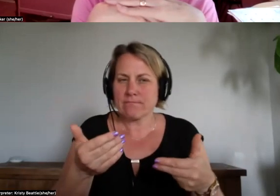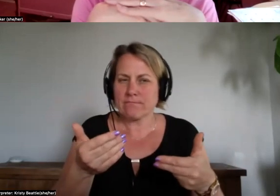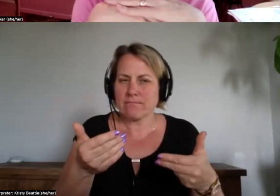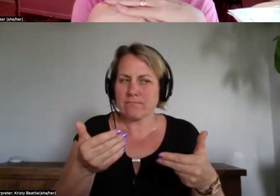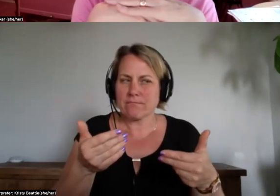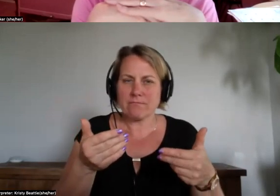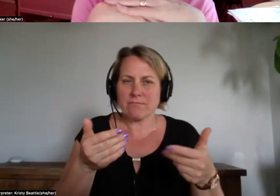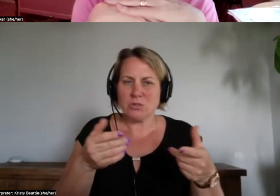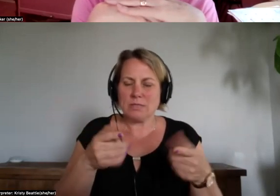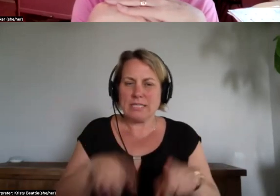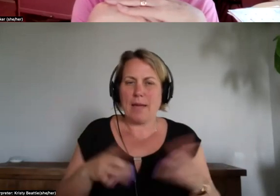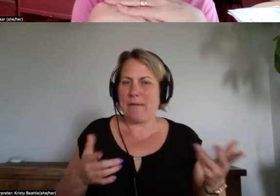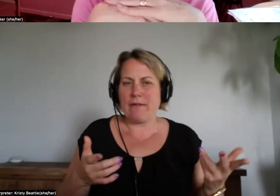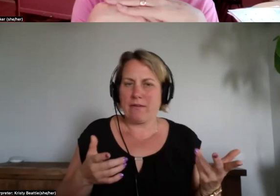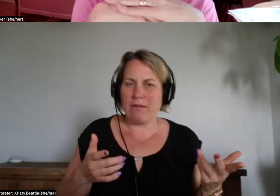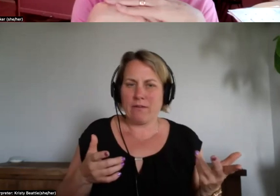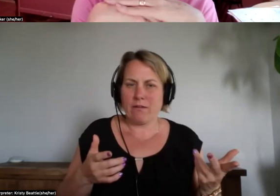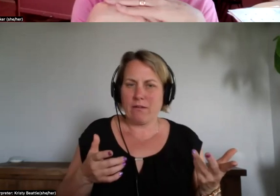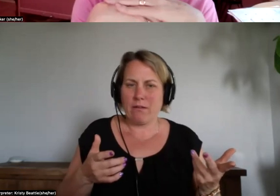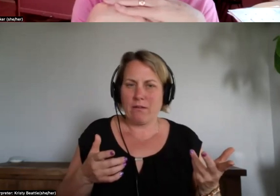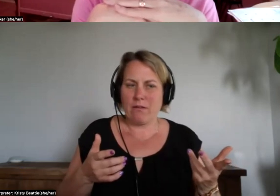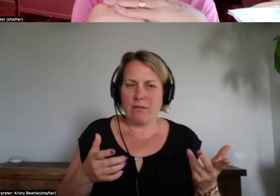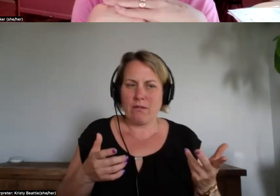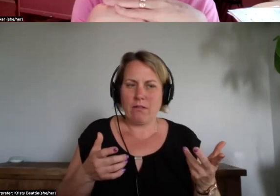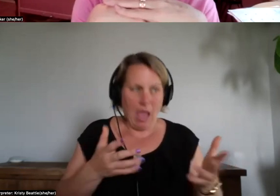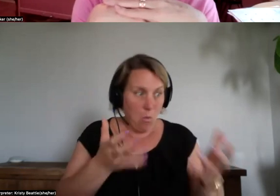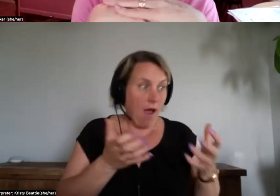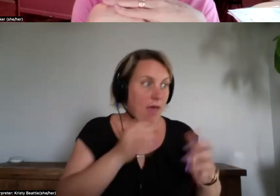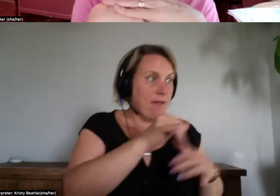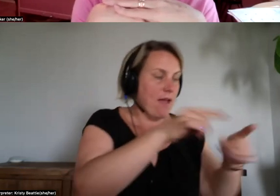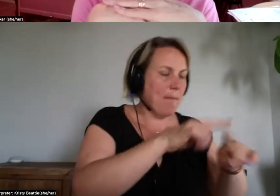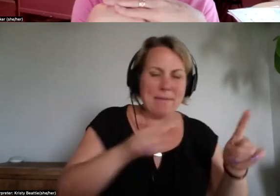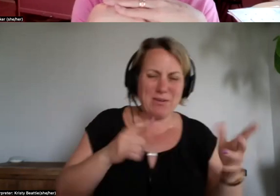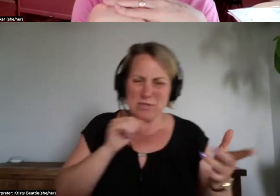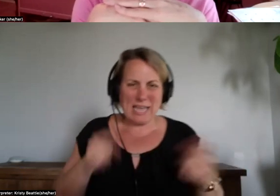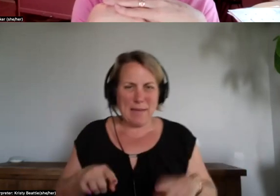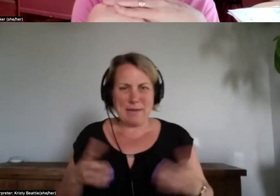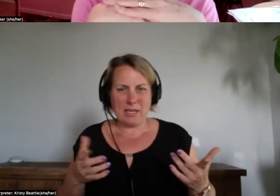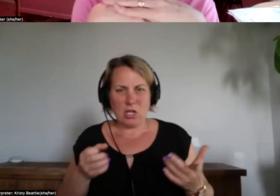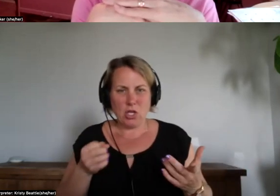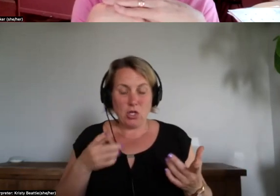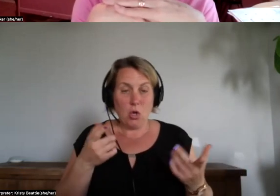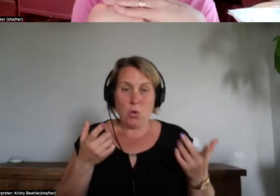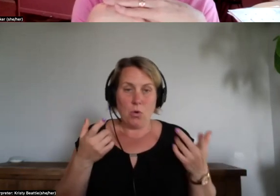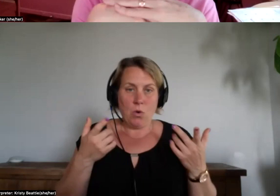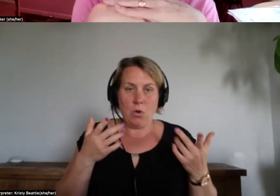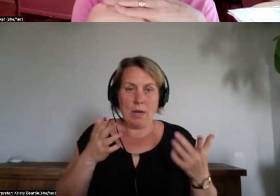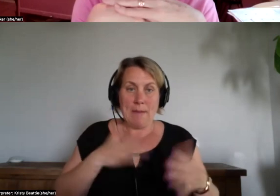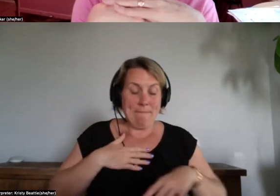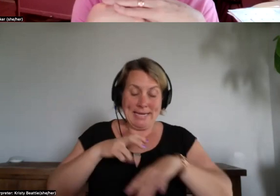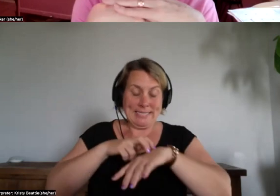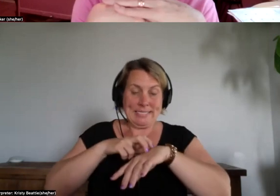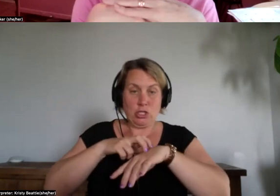happening in the way that i thought it needed to happen and so that's when i said my nervous system couldn't